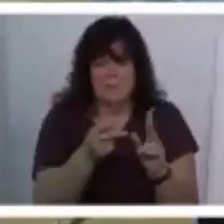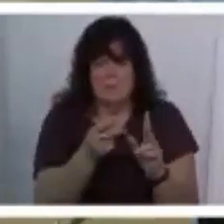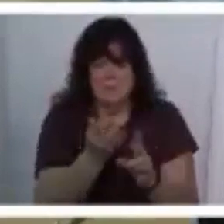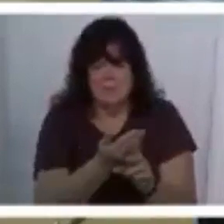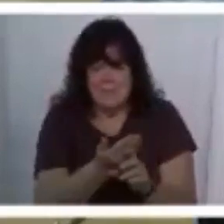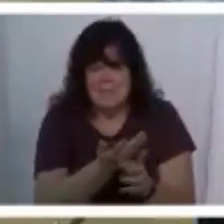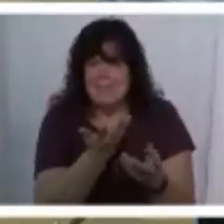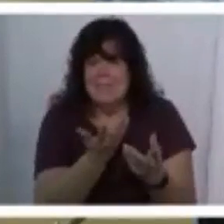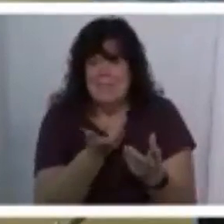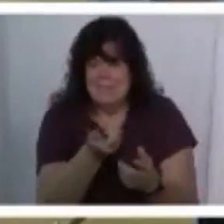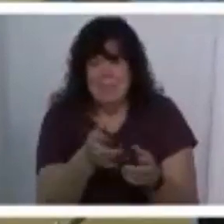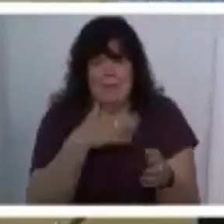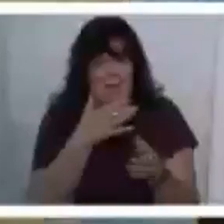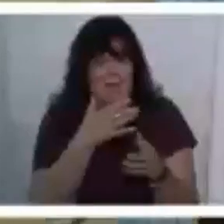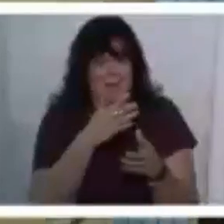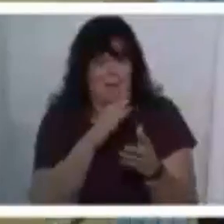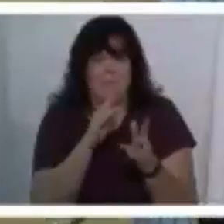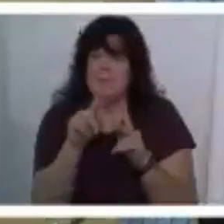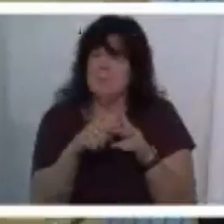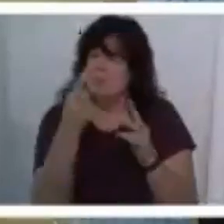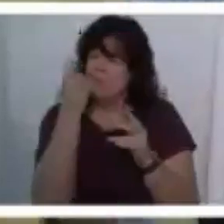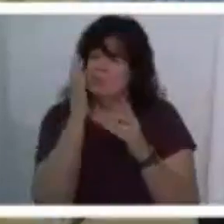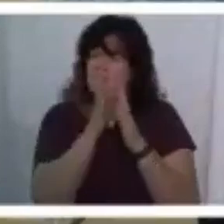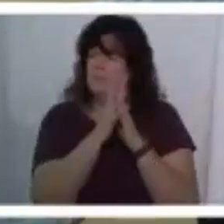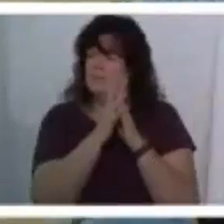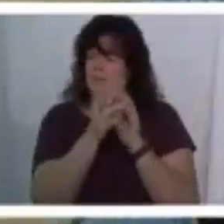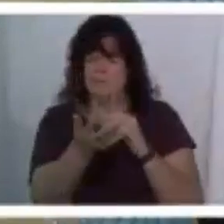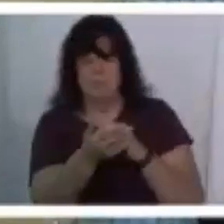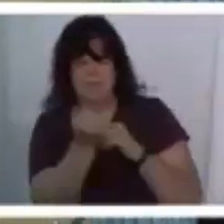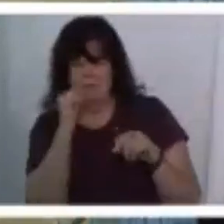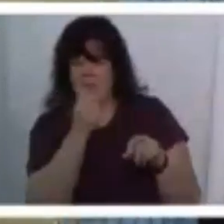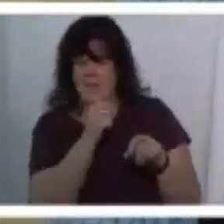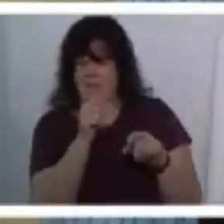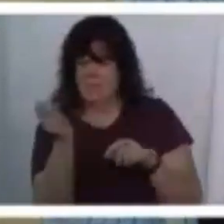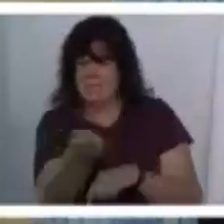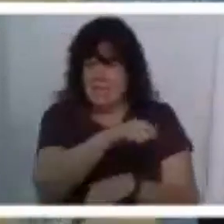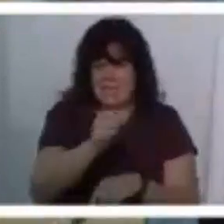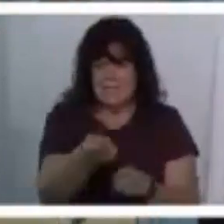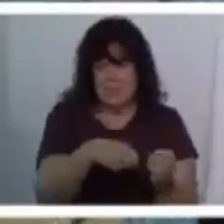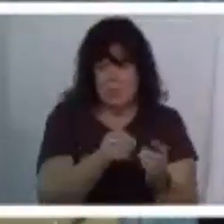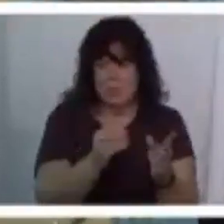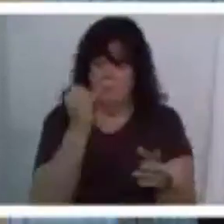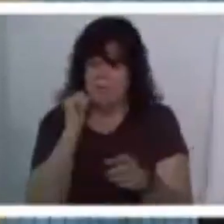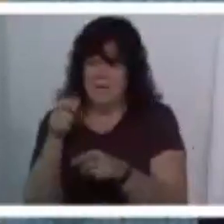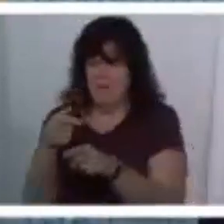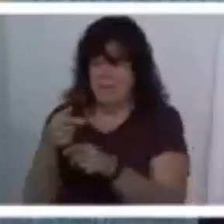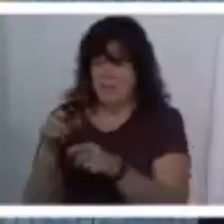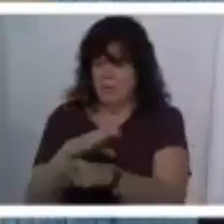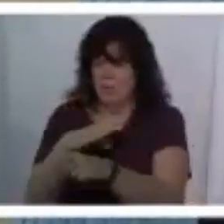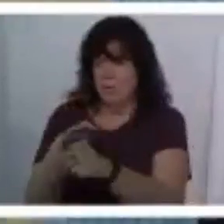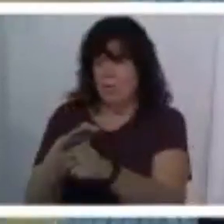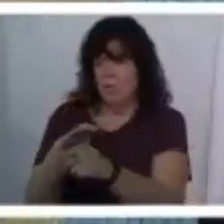your institution suddenly begin to think yeah boy if we're not going to have a tennis program anymore or if we're not going to have a choral music